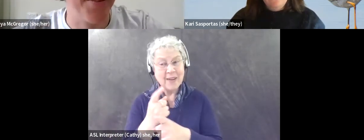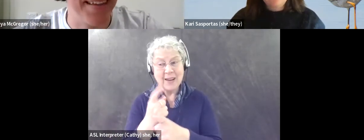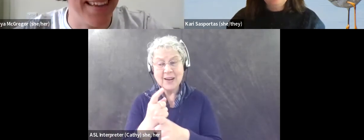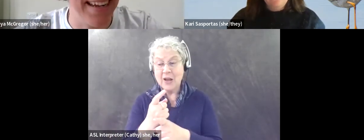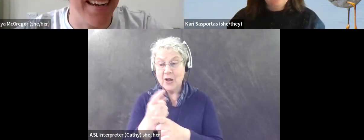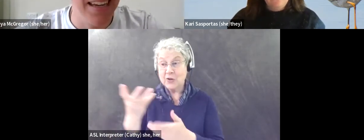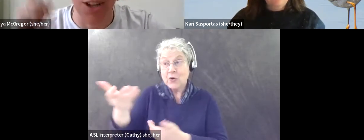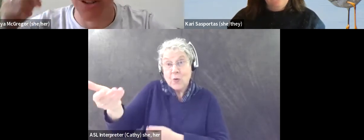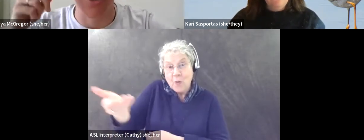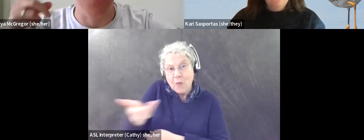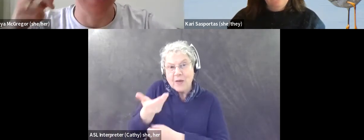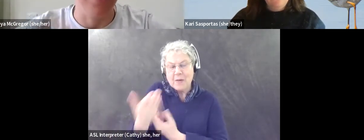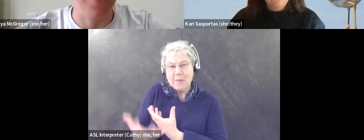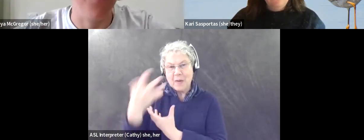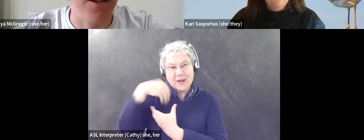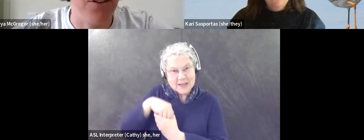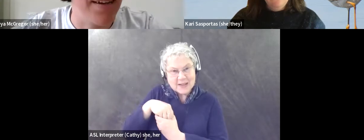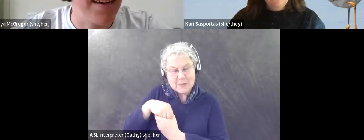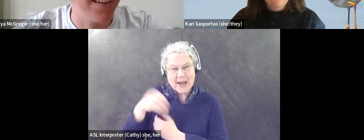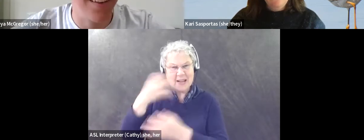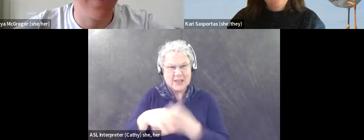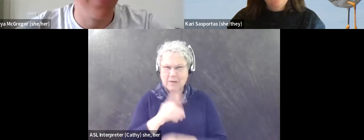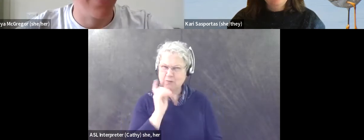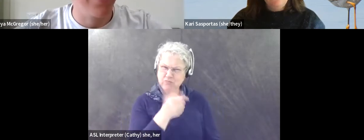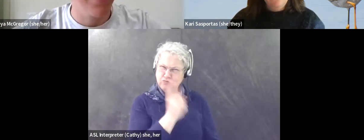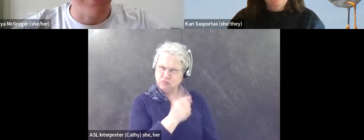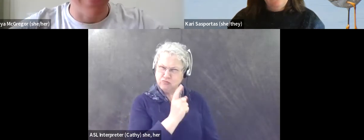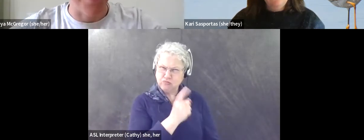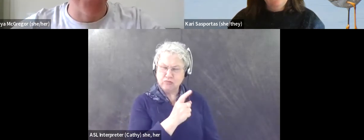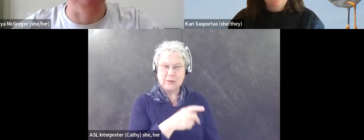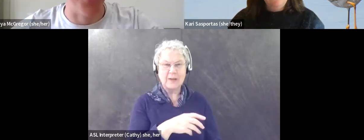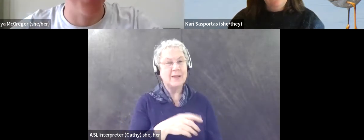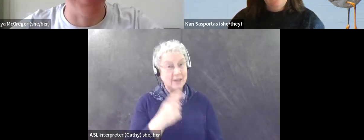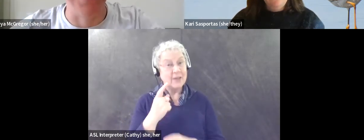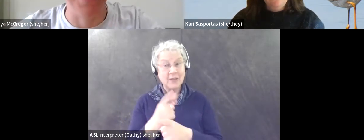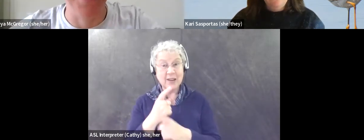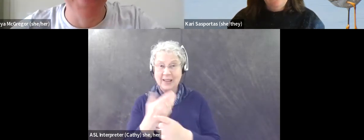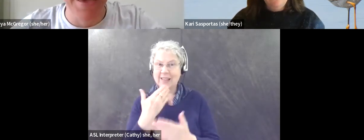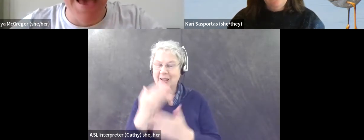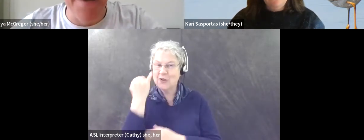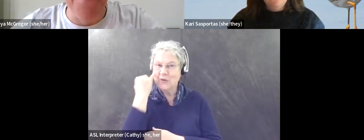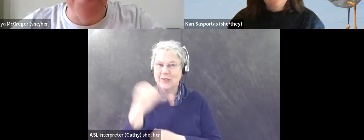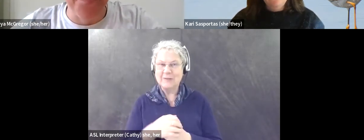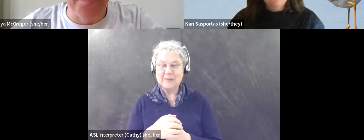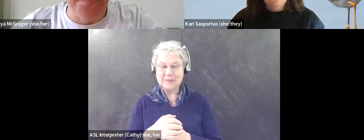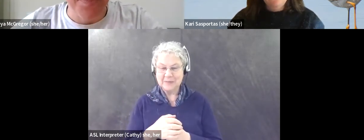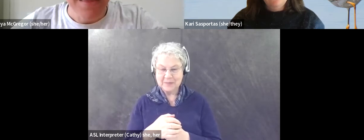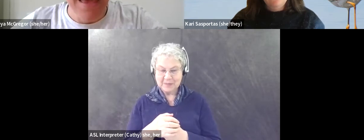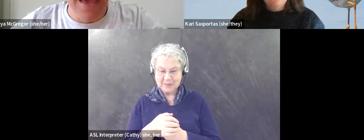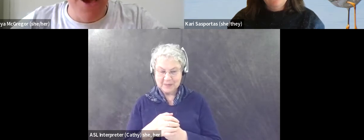participate rather than you're so naughty. Like, what are you doing? Is that? Yeah. Yeah. Thank you. Thank you. Thank you. Um,